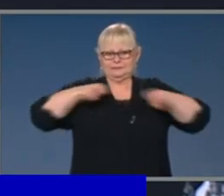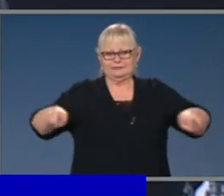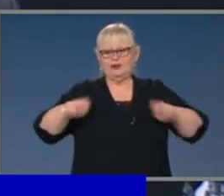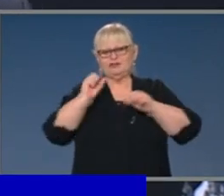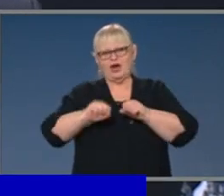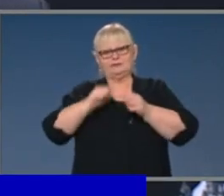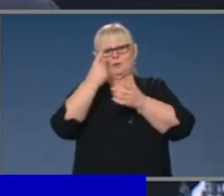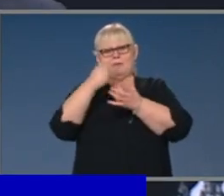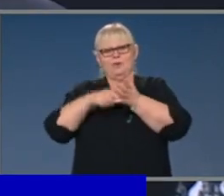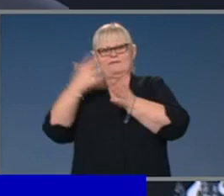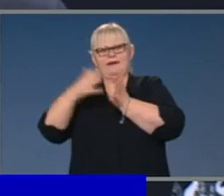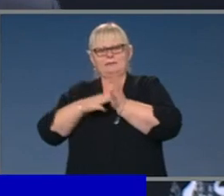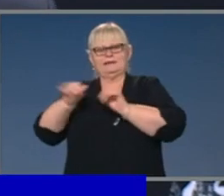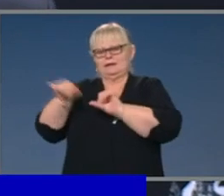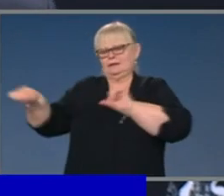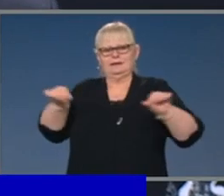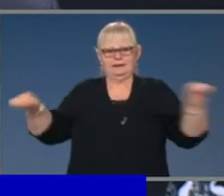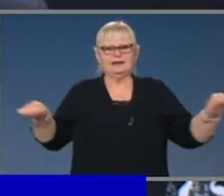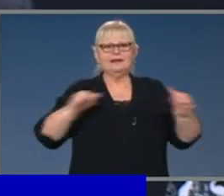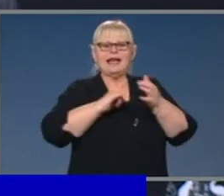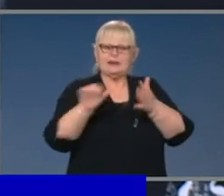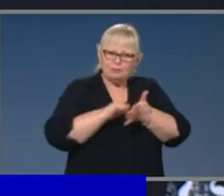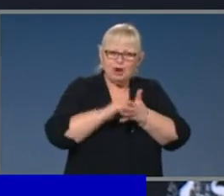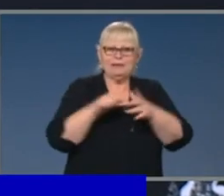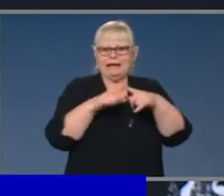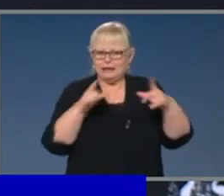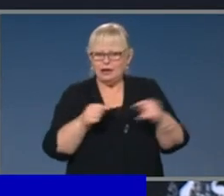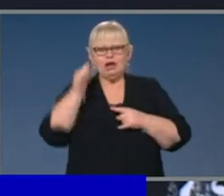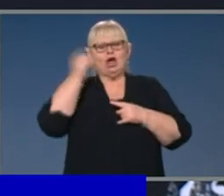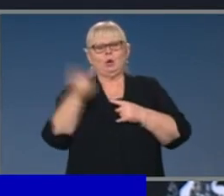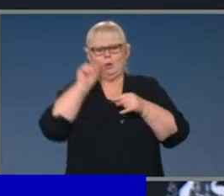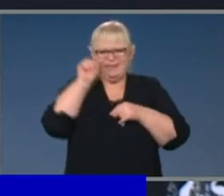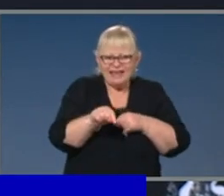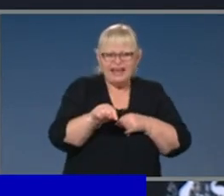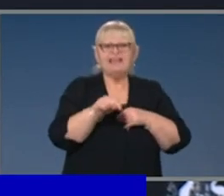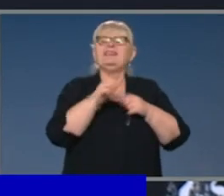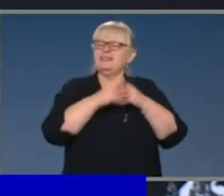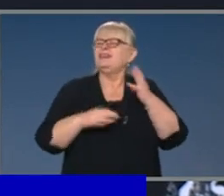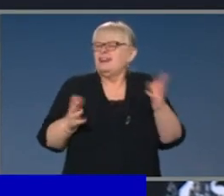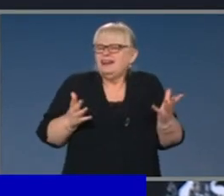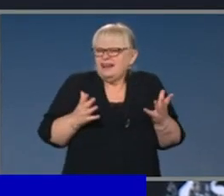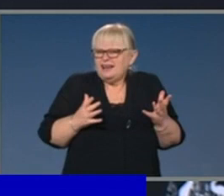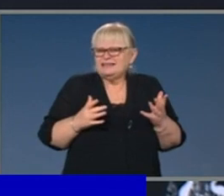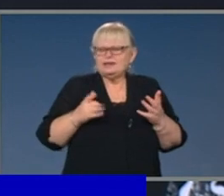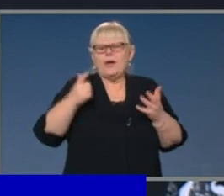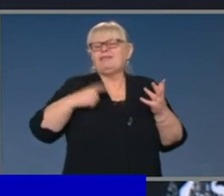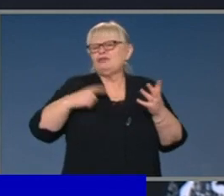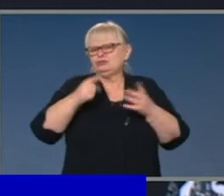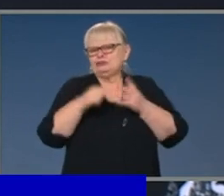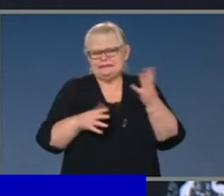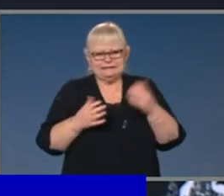need to be ticketed. And so people would be able to understand who is in attendance at that event. It's important to note that